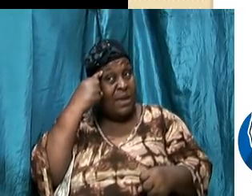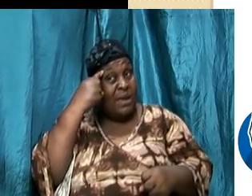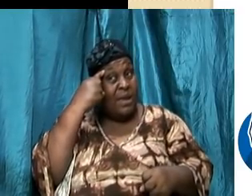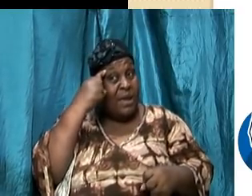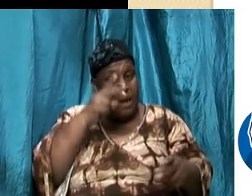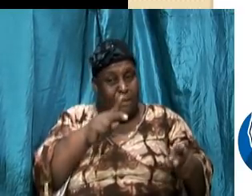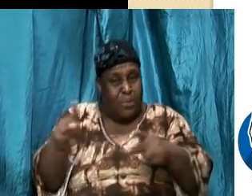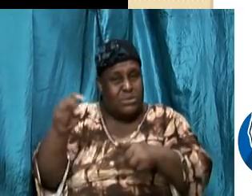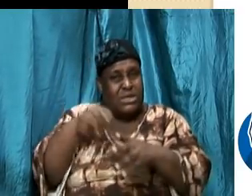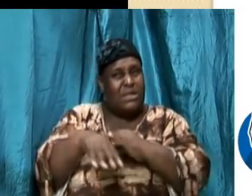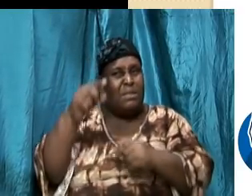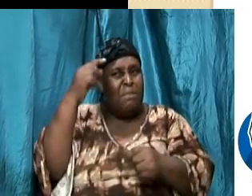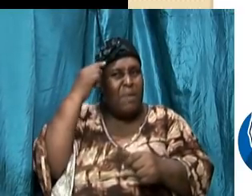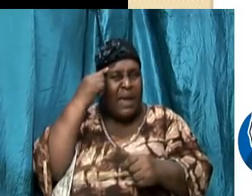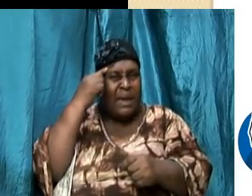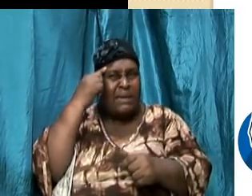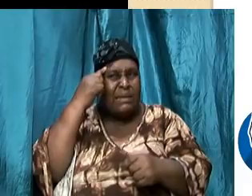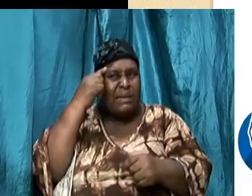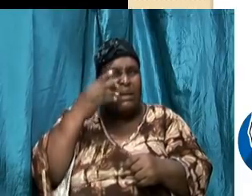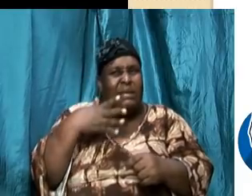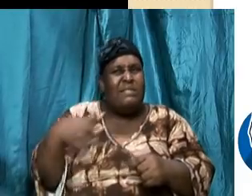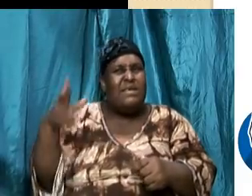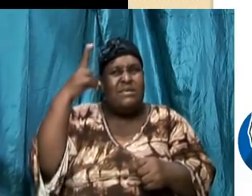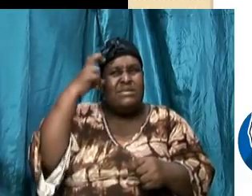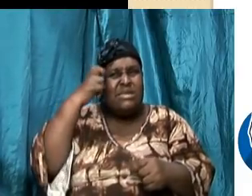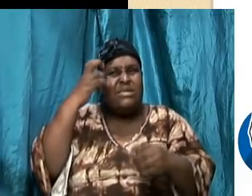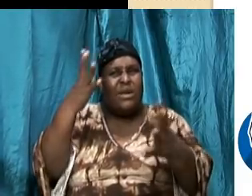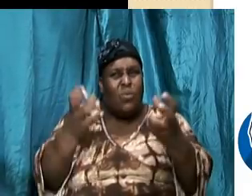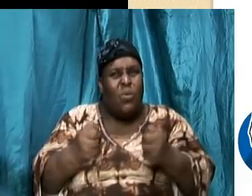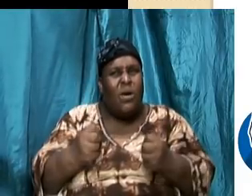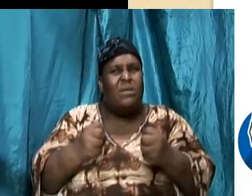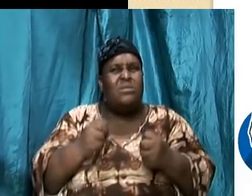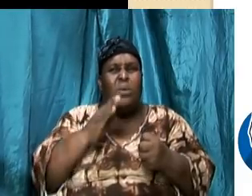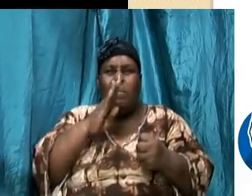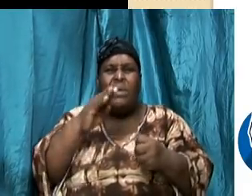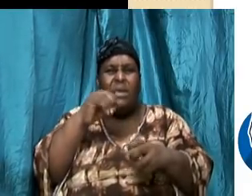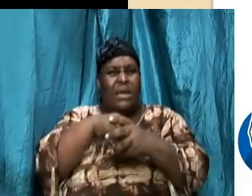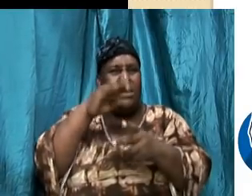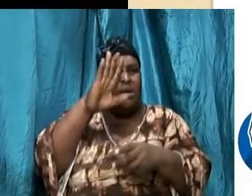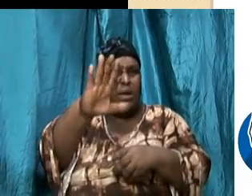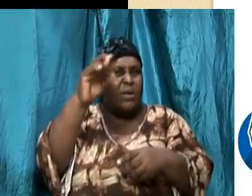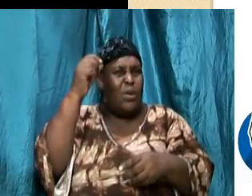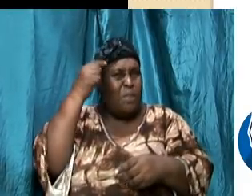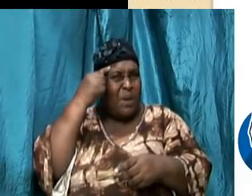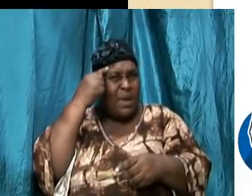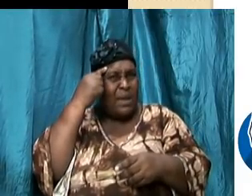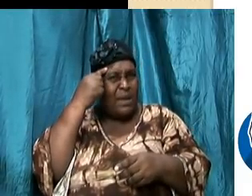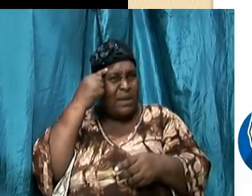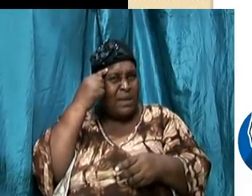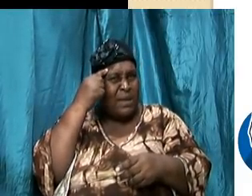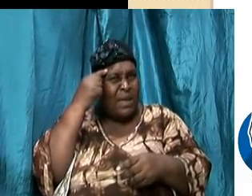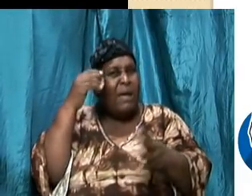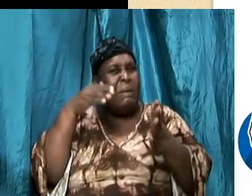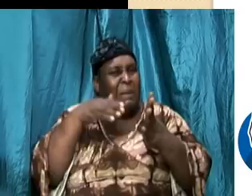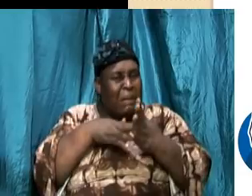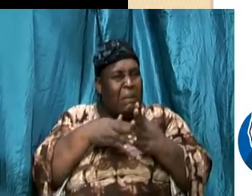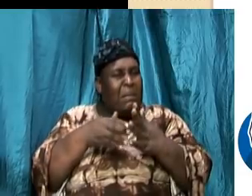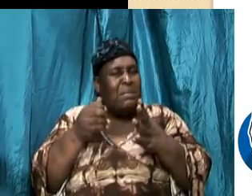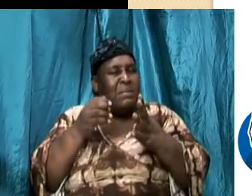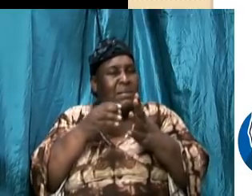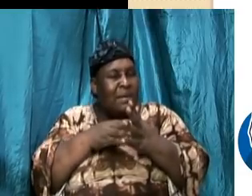the mind the things that he wants to go in there then he little by little is going to